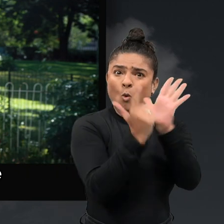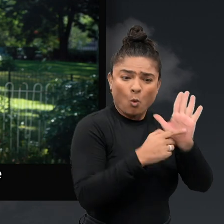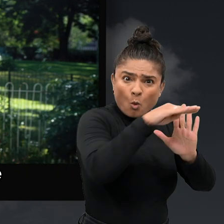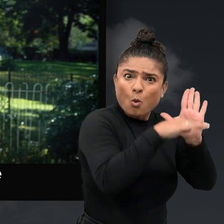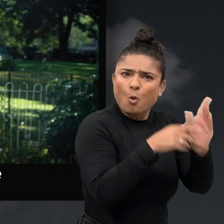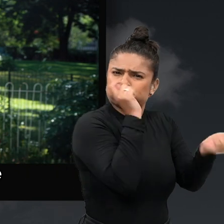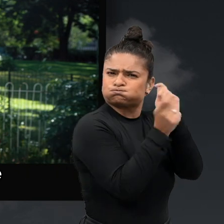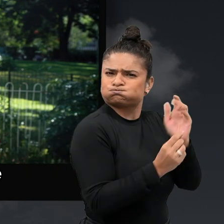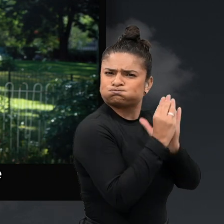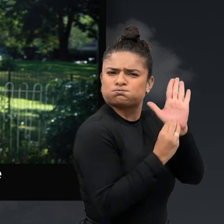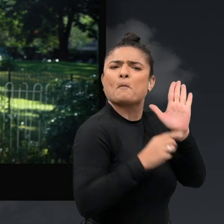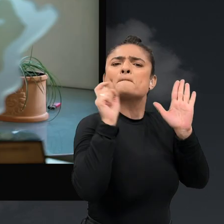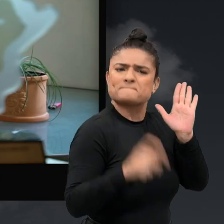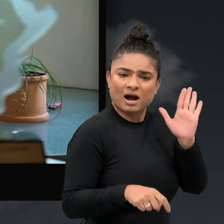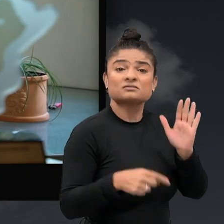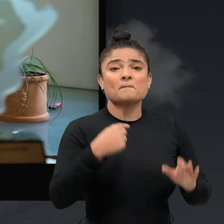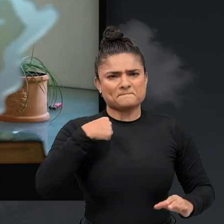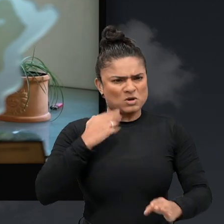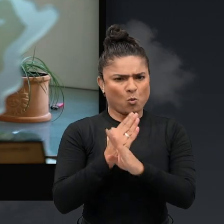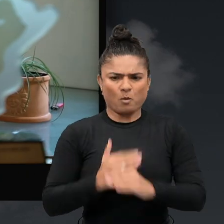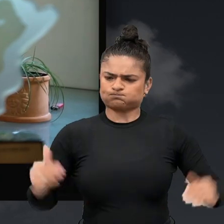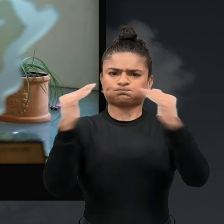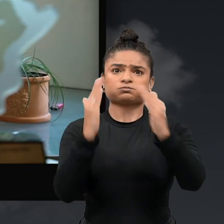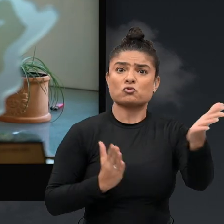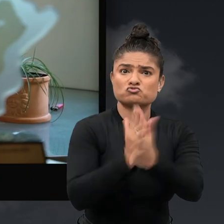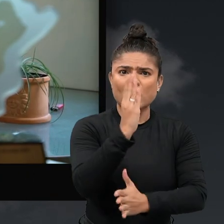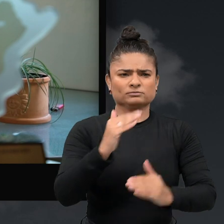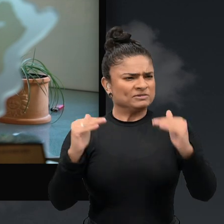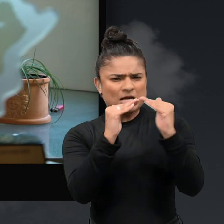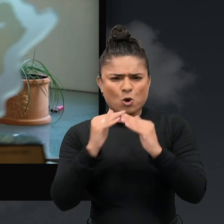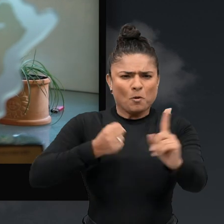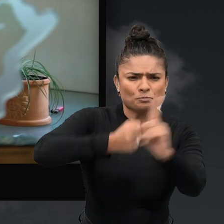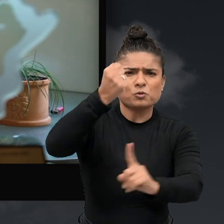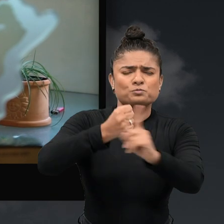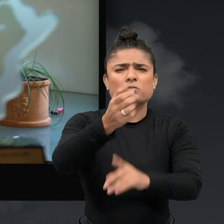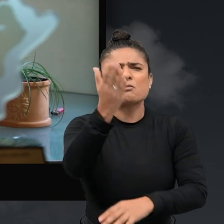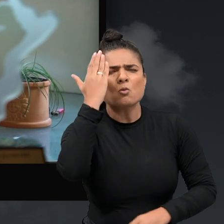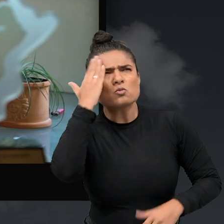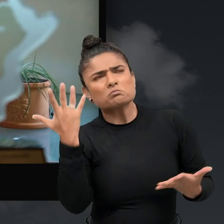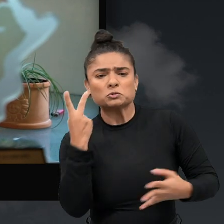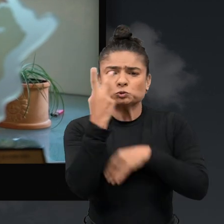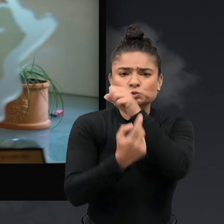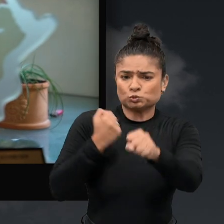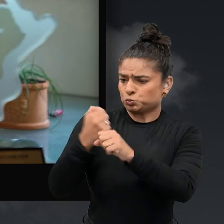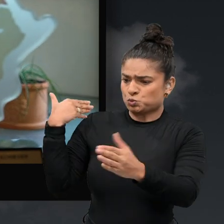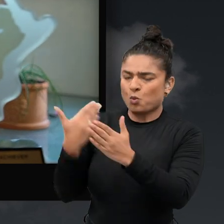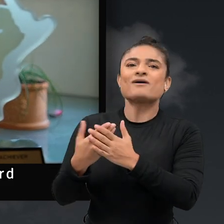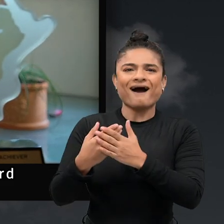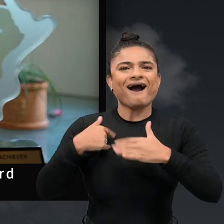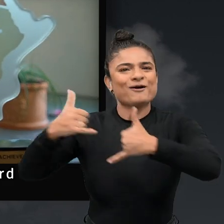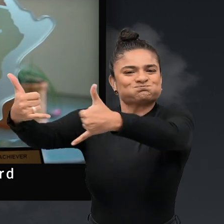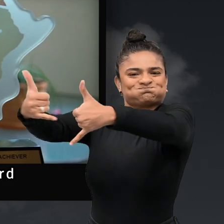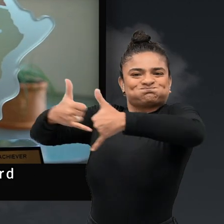we just didn't have anything there. I've worked for equality and pushed for rights, you know. Two years ago